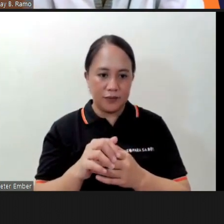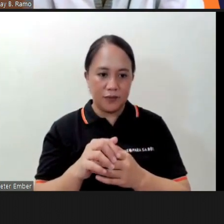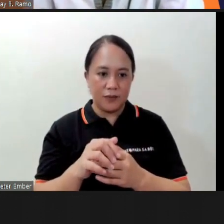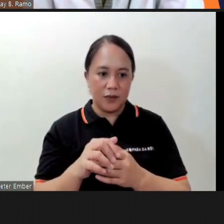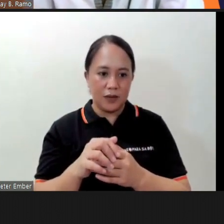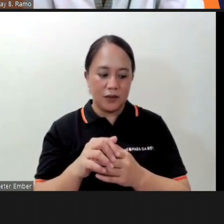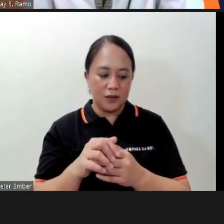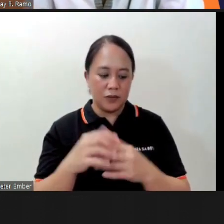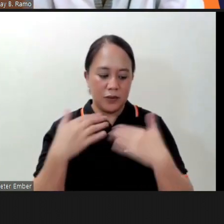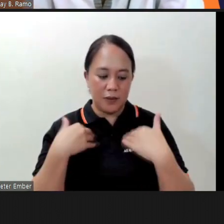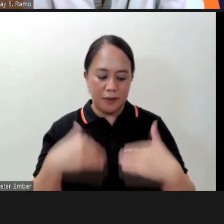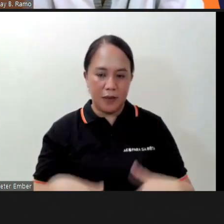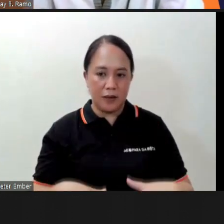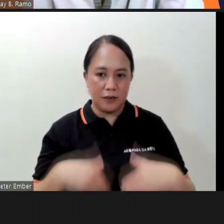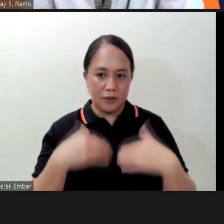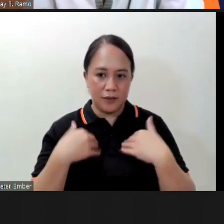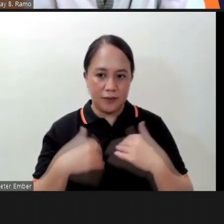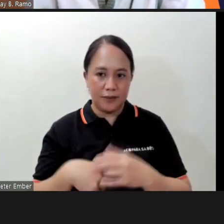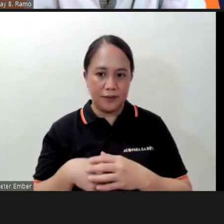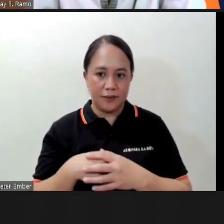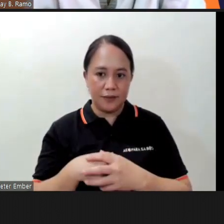body really easy to the body